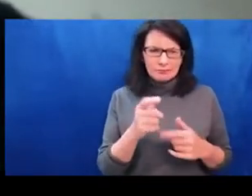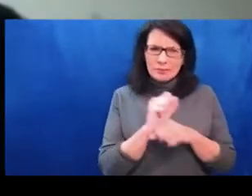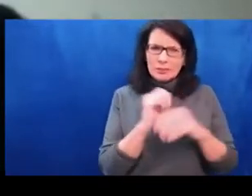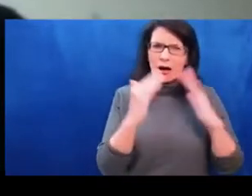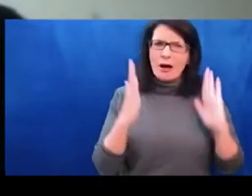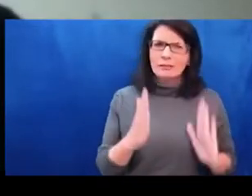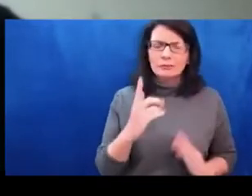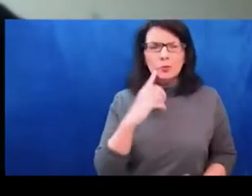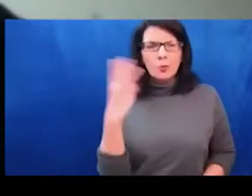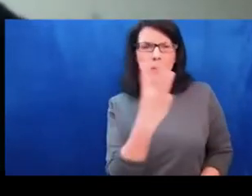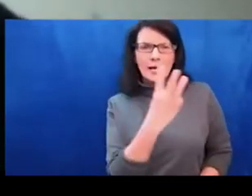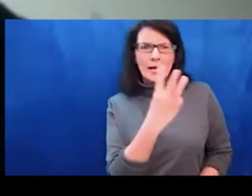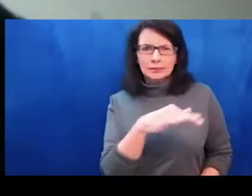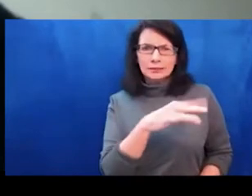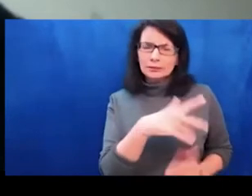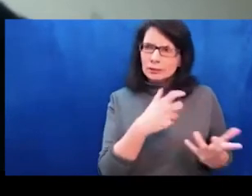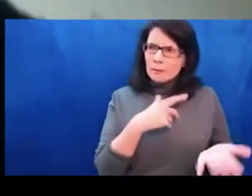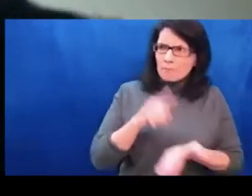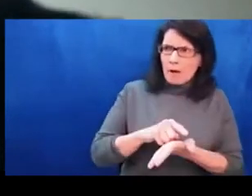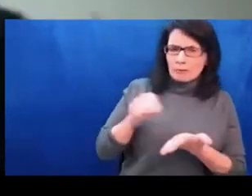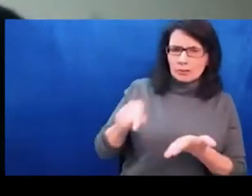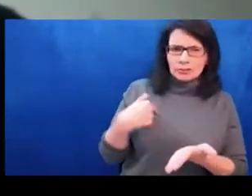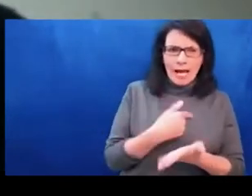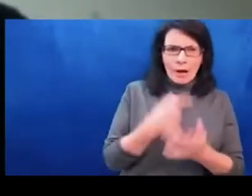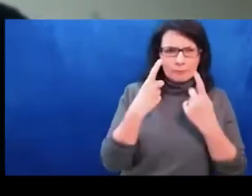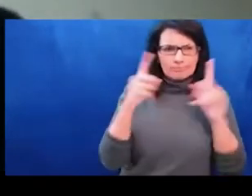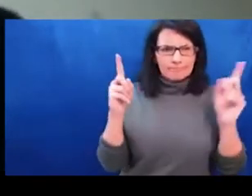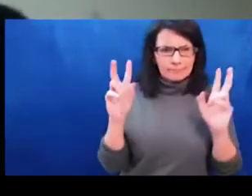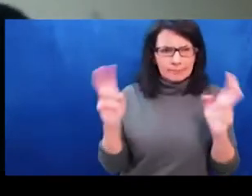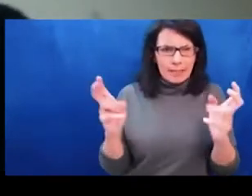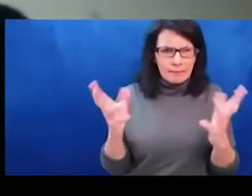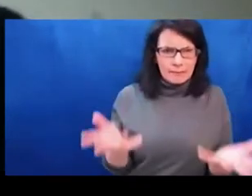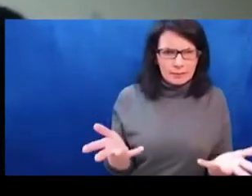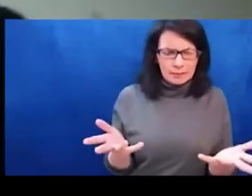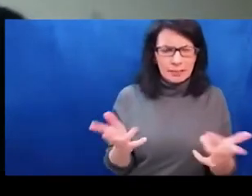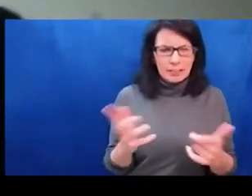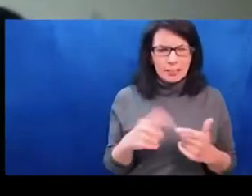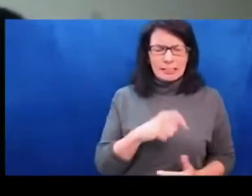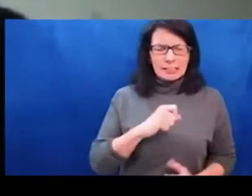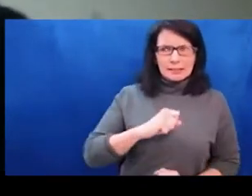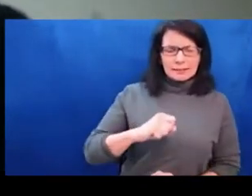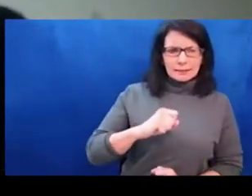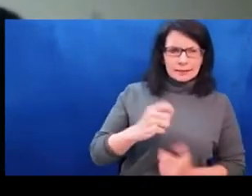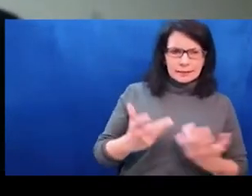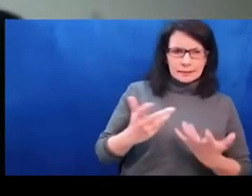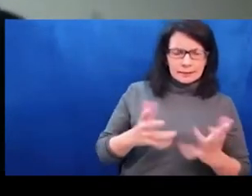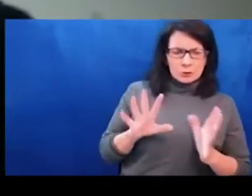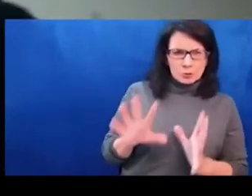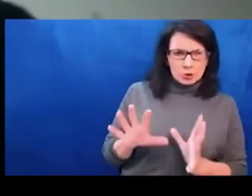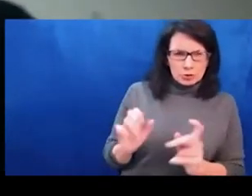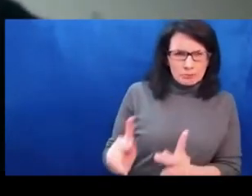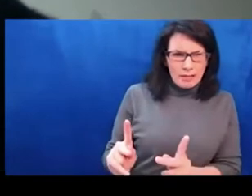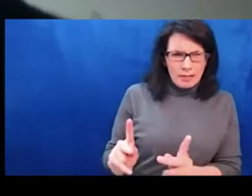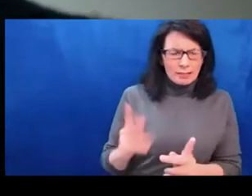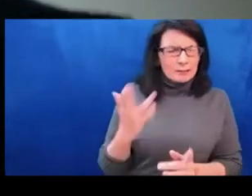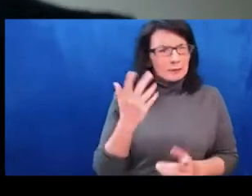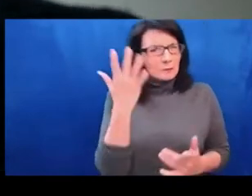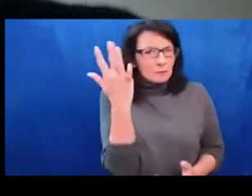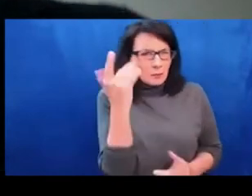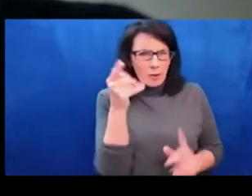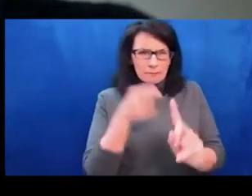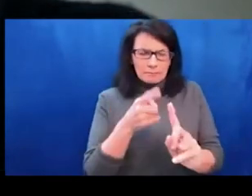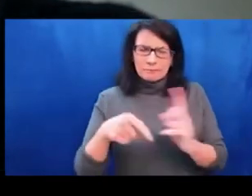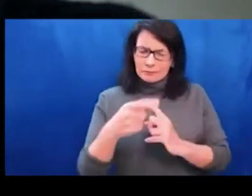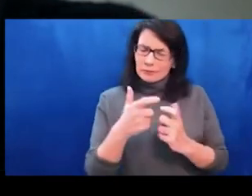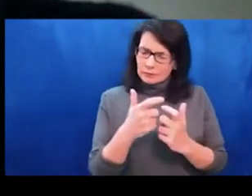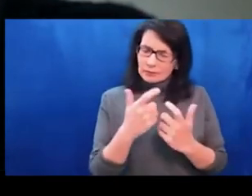not knowing what awaited us. We actually formulated an artist's statement that we wrote down once we arrived in the view.